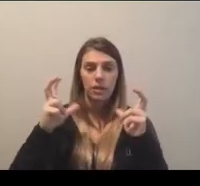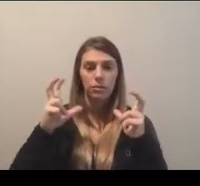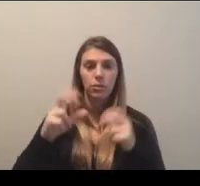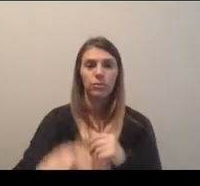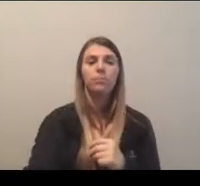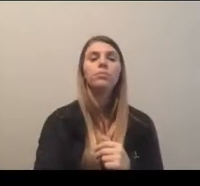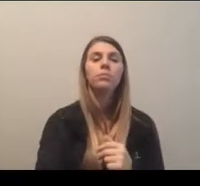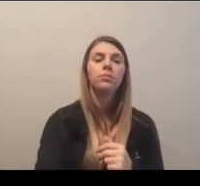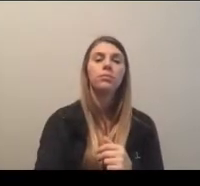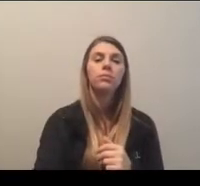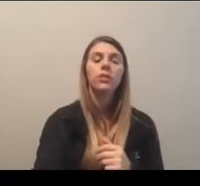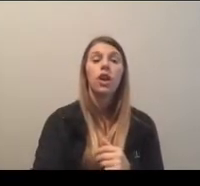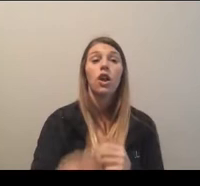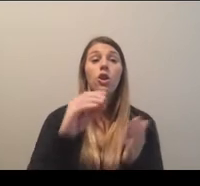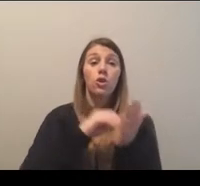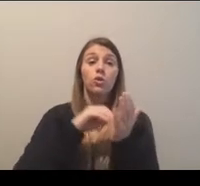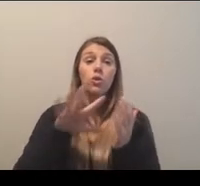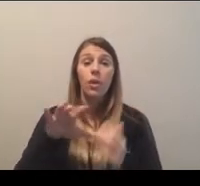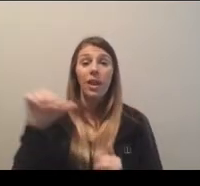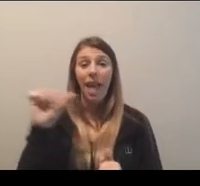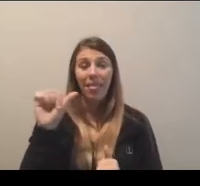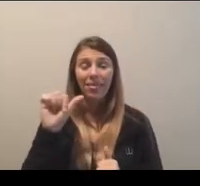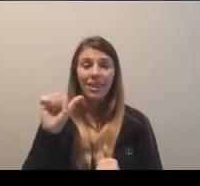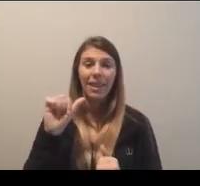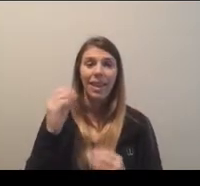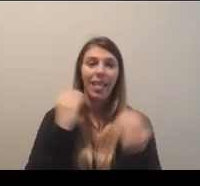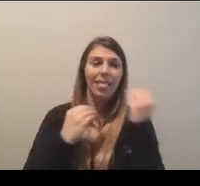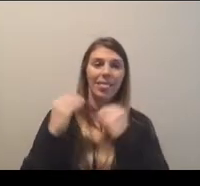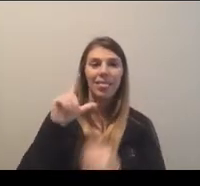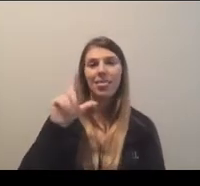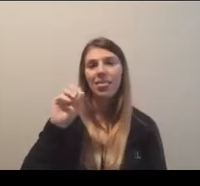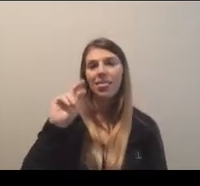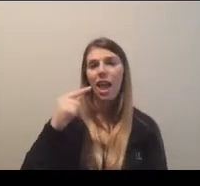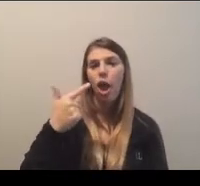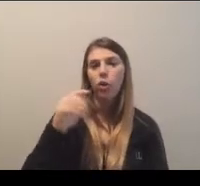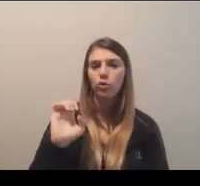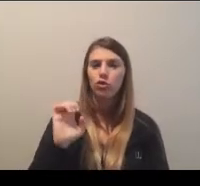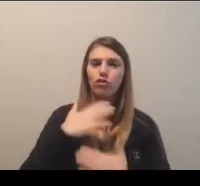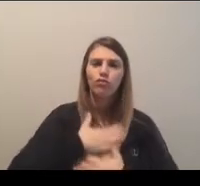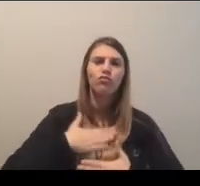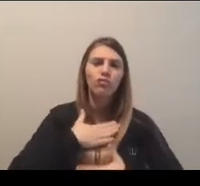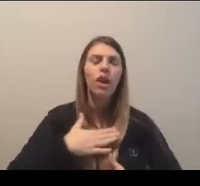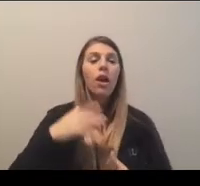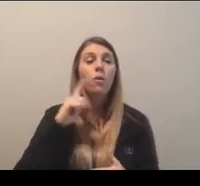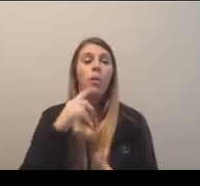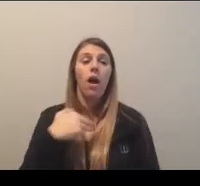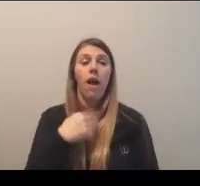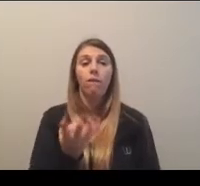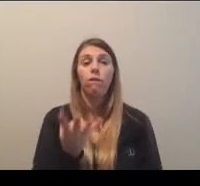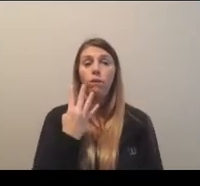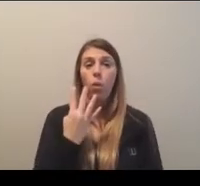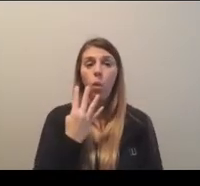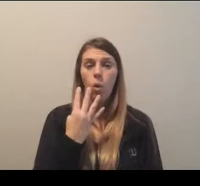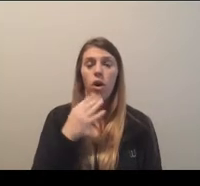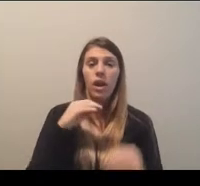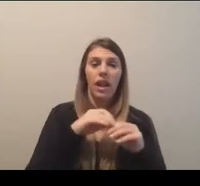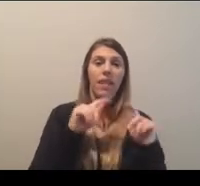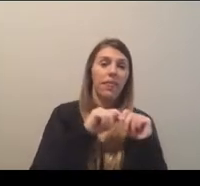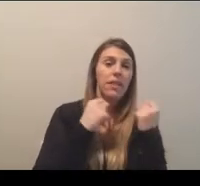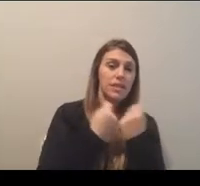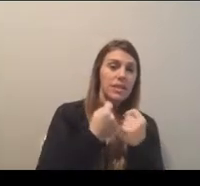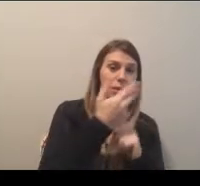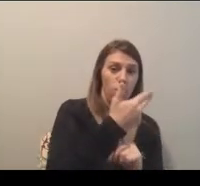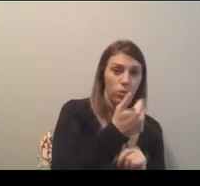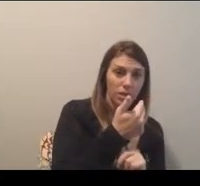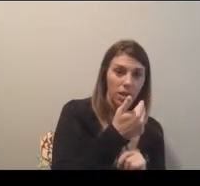-athlete lounges is an example. There will be now four student-athlete lounges in the four team hotels for